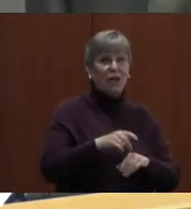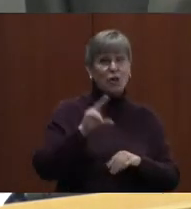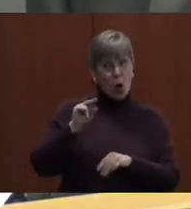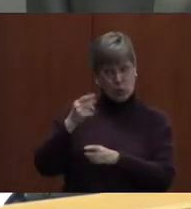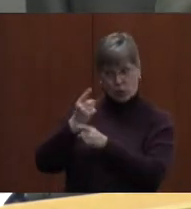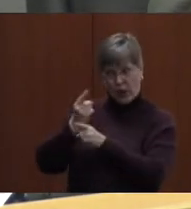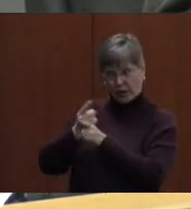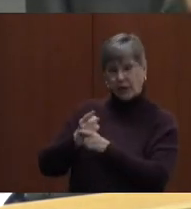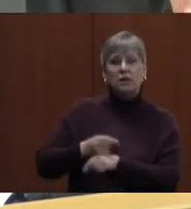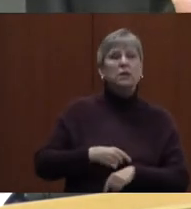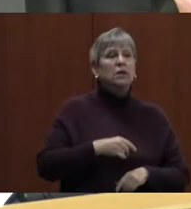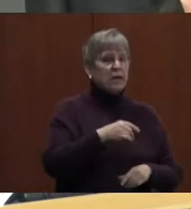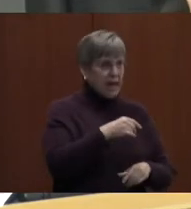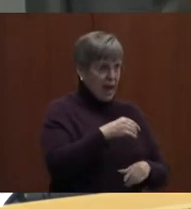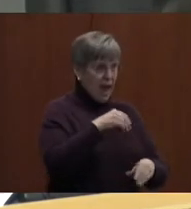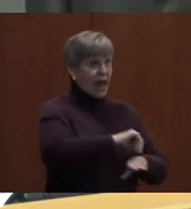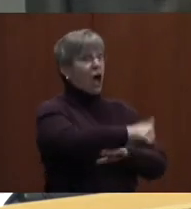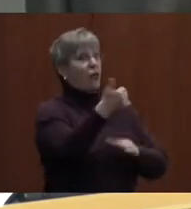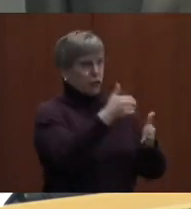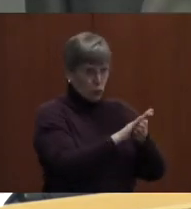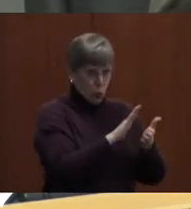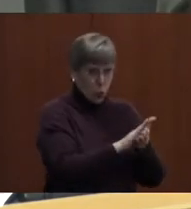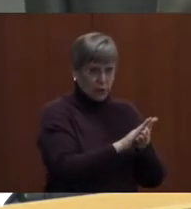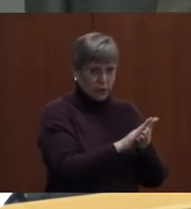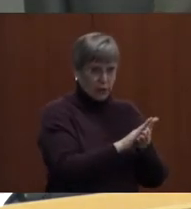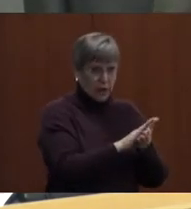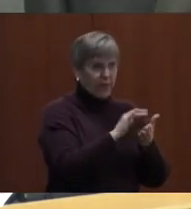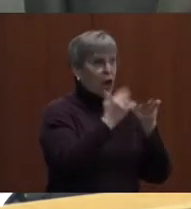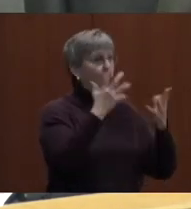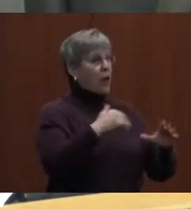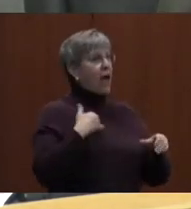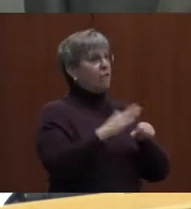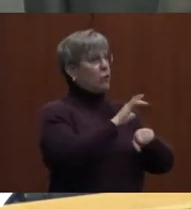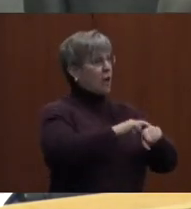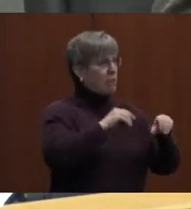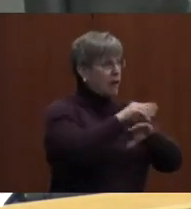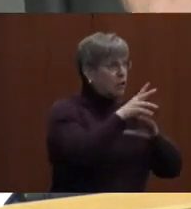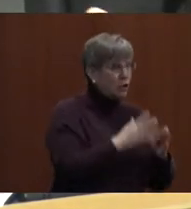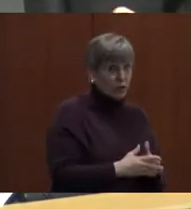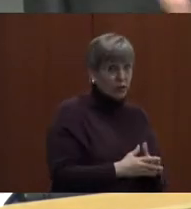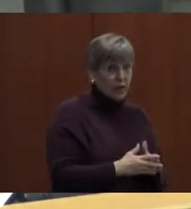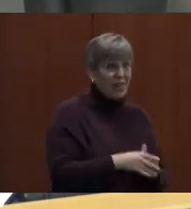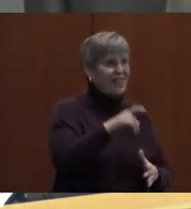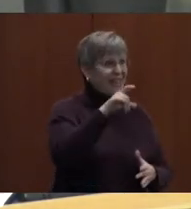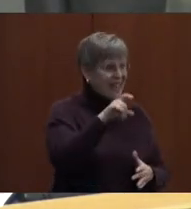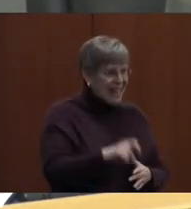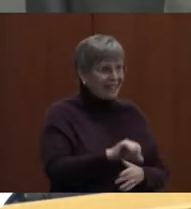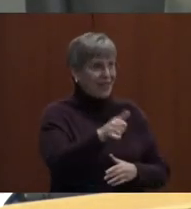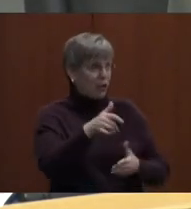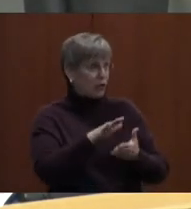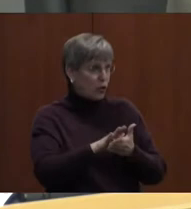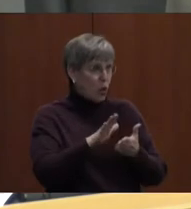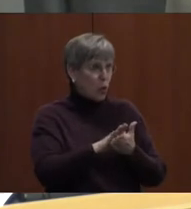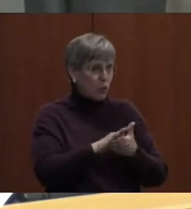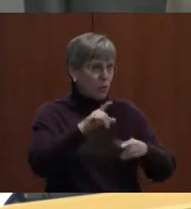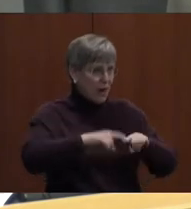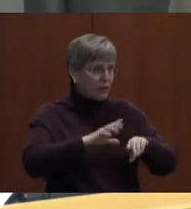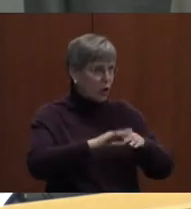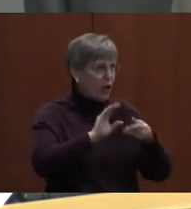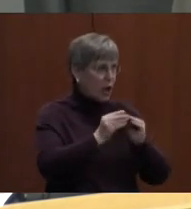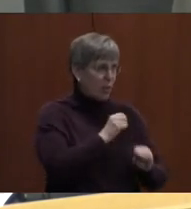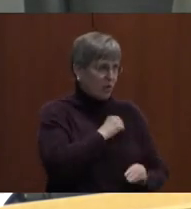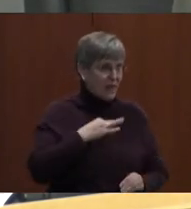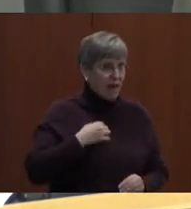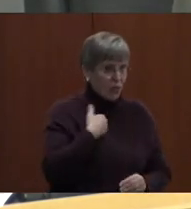needs at other schools that already have full-time counselors. Just the needs are at those other schools based on the number of staff